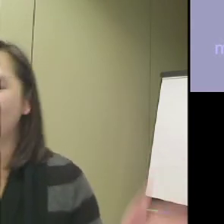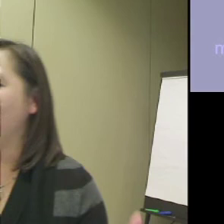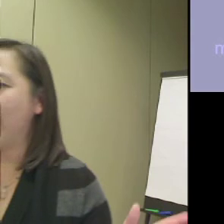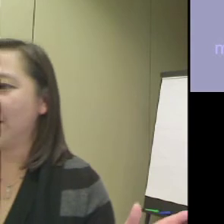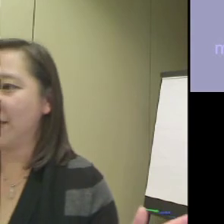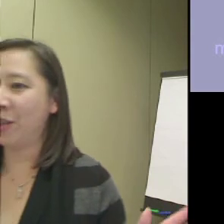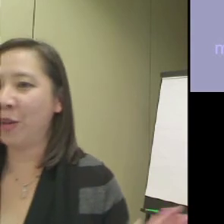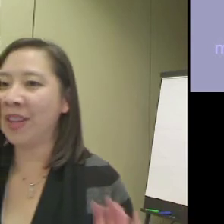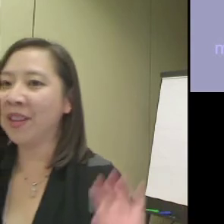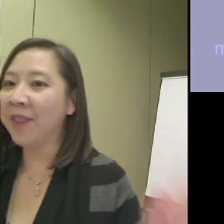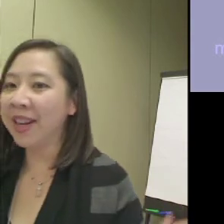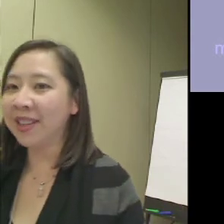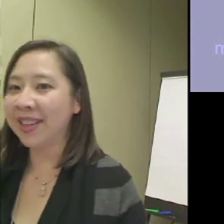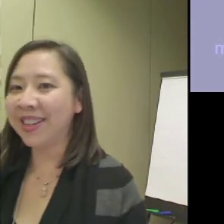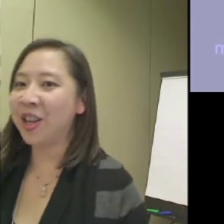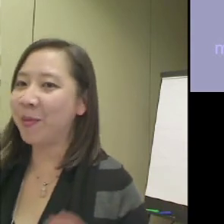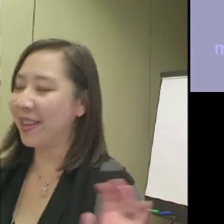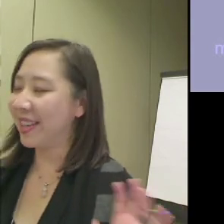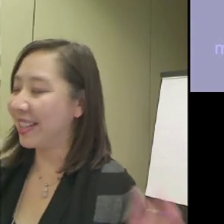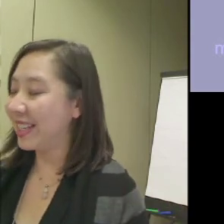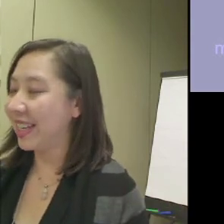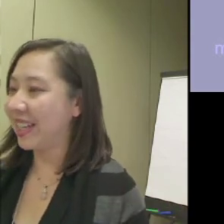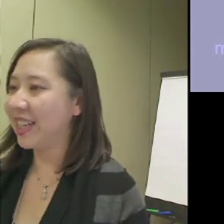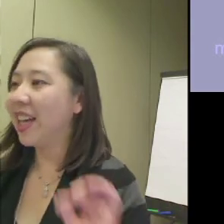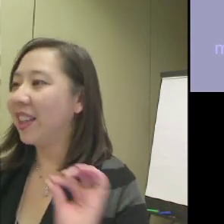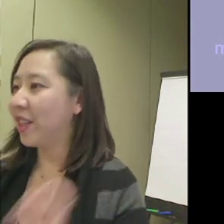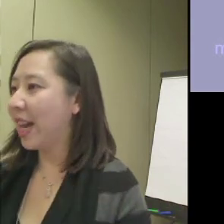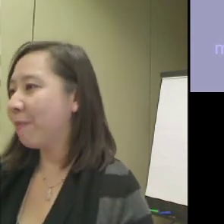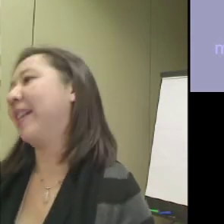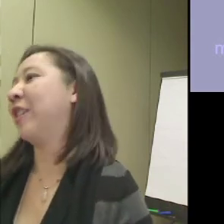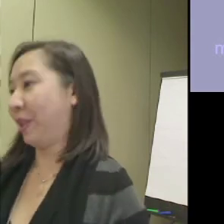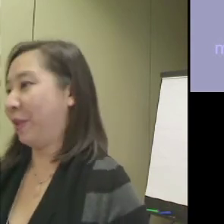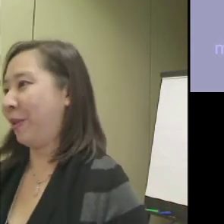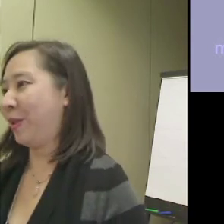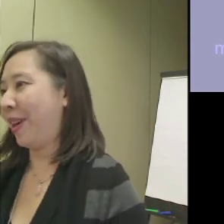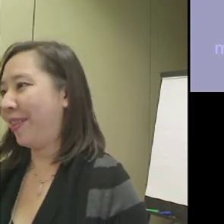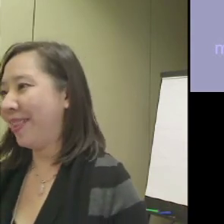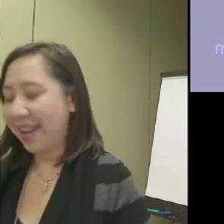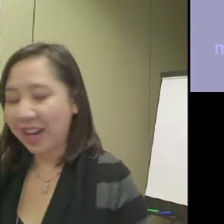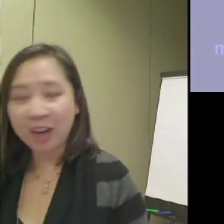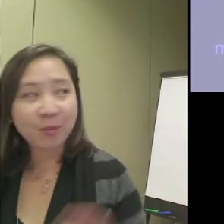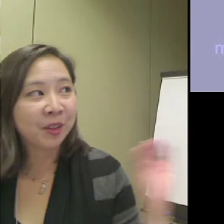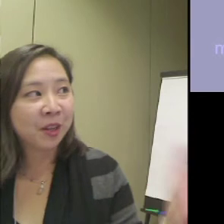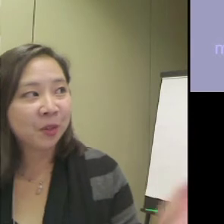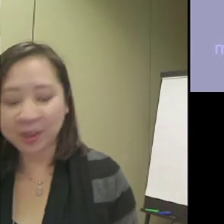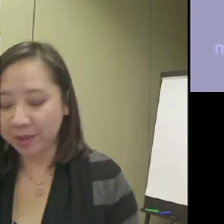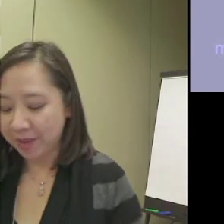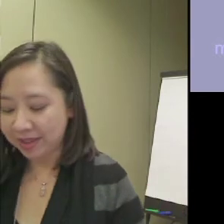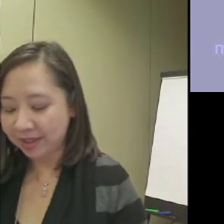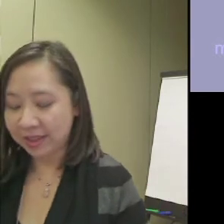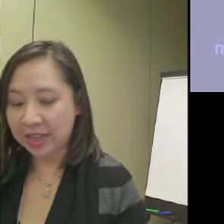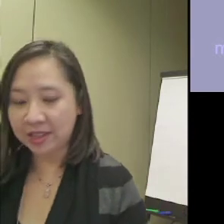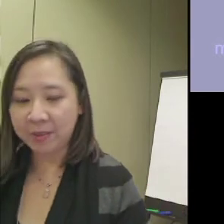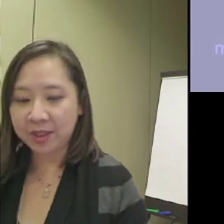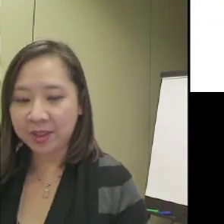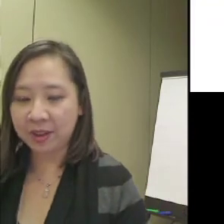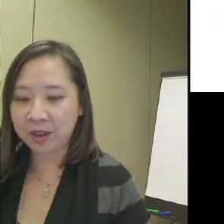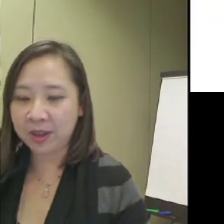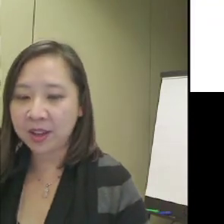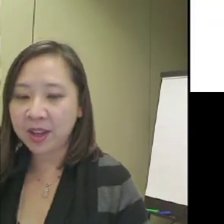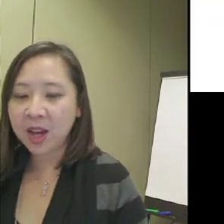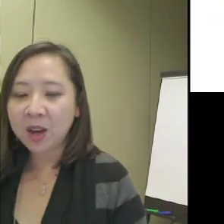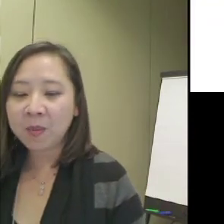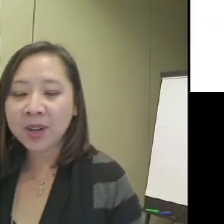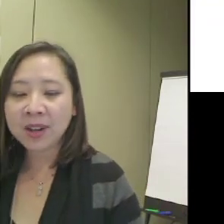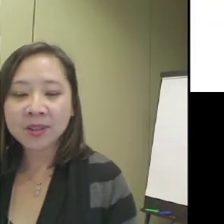was our emission prices. Nobody could find it. Nobody could see it. The type size was too small. So those were some of the basic things that we